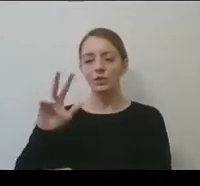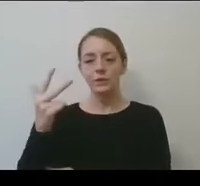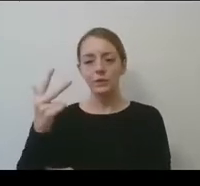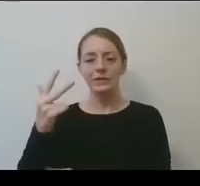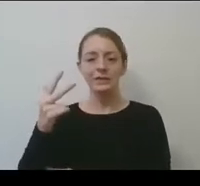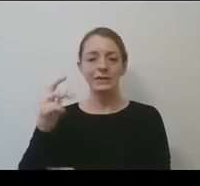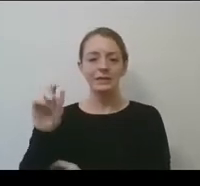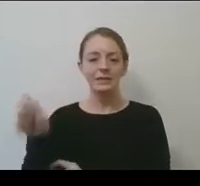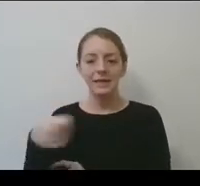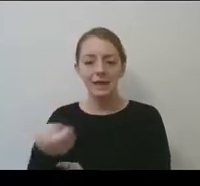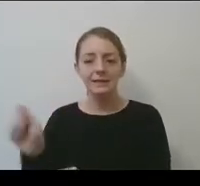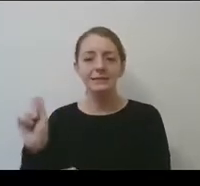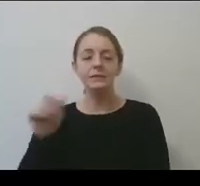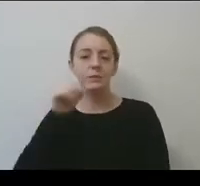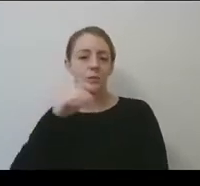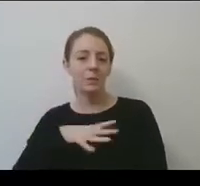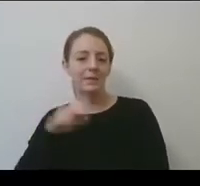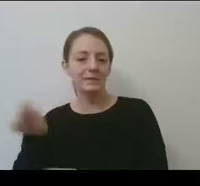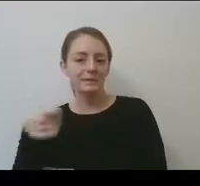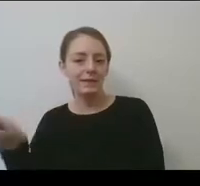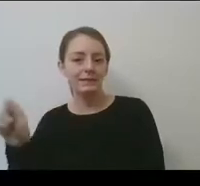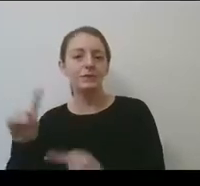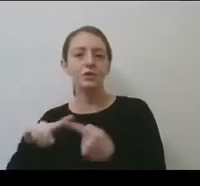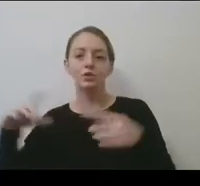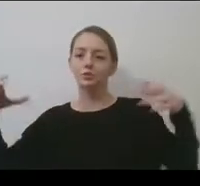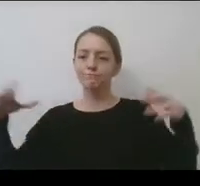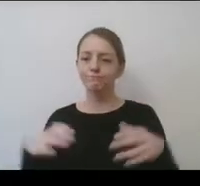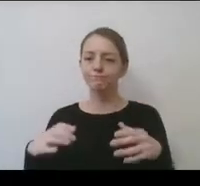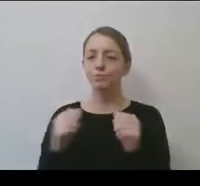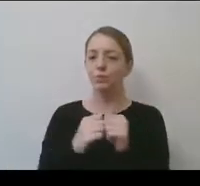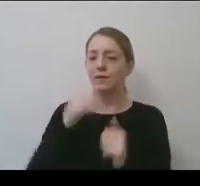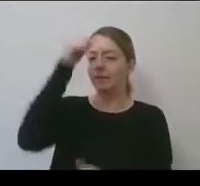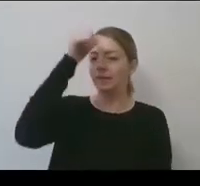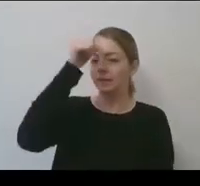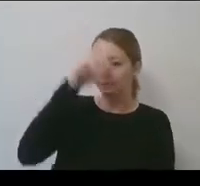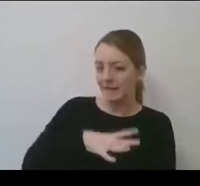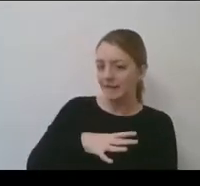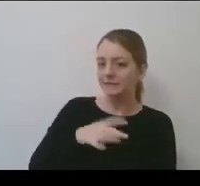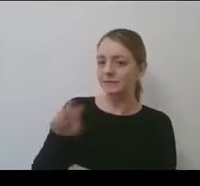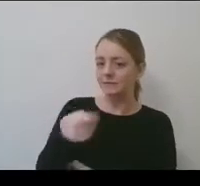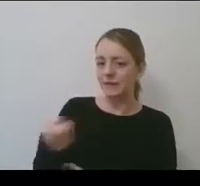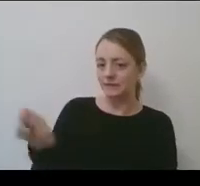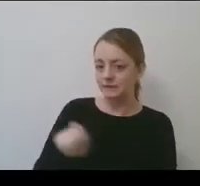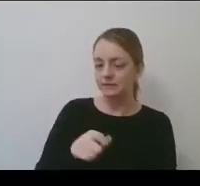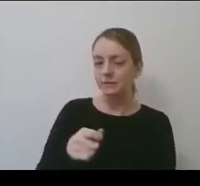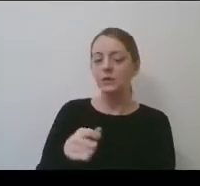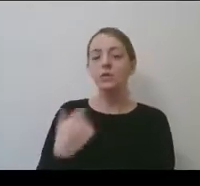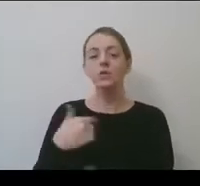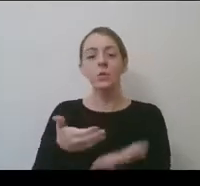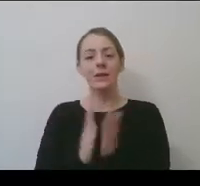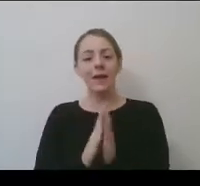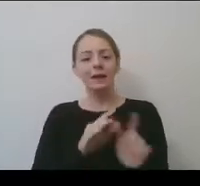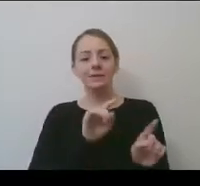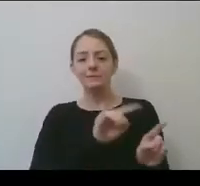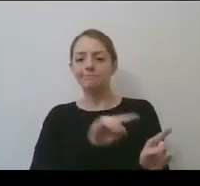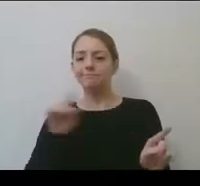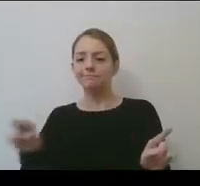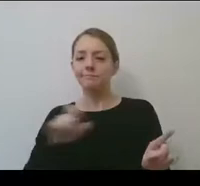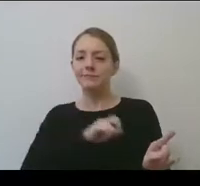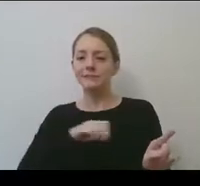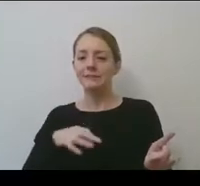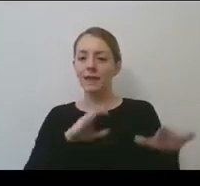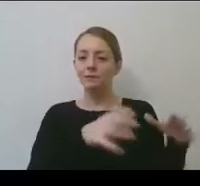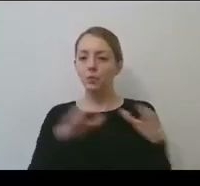tennis to meet with the division three men's tennis. We ask that, that the staff, those staff groups meet and talk about those championships